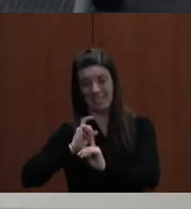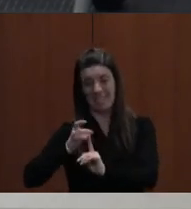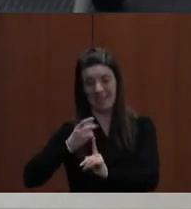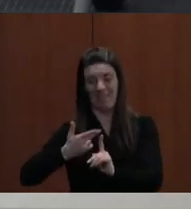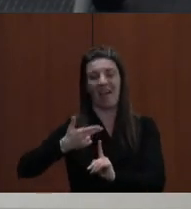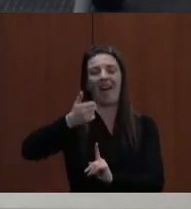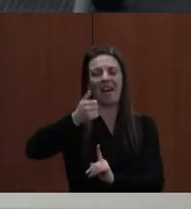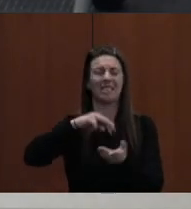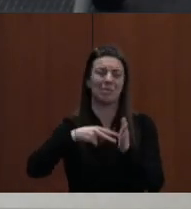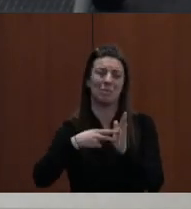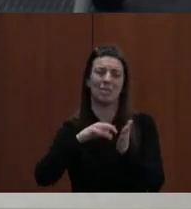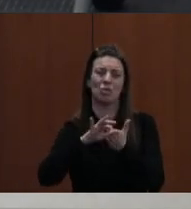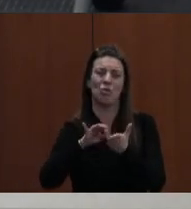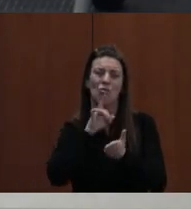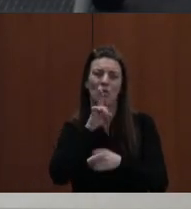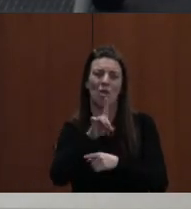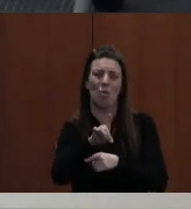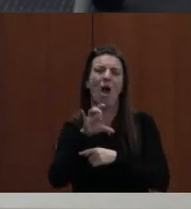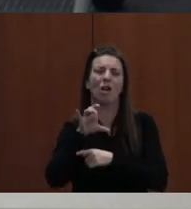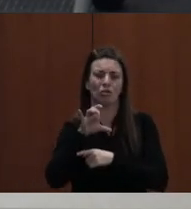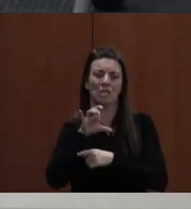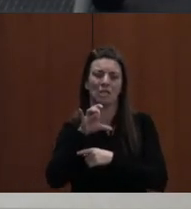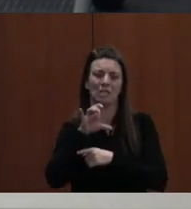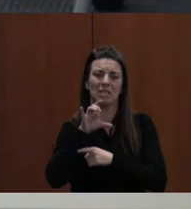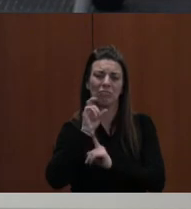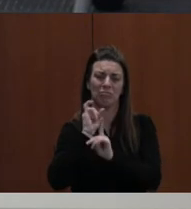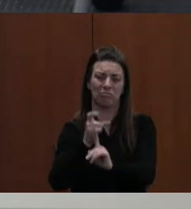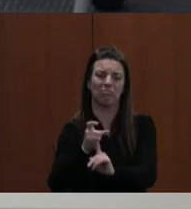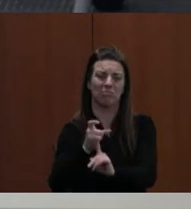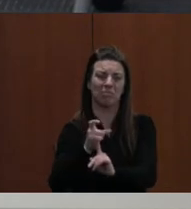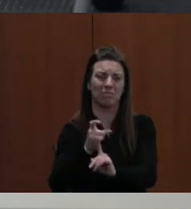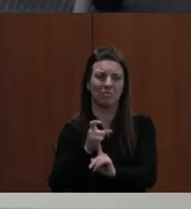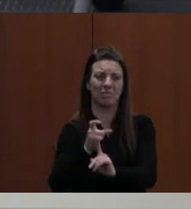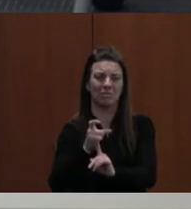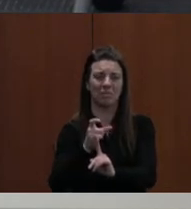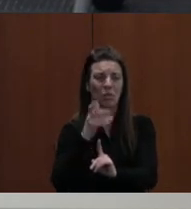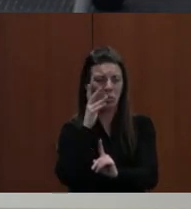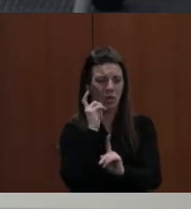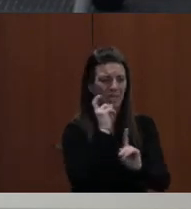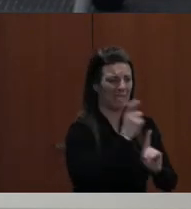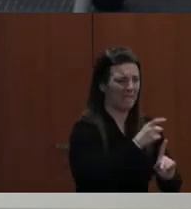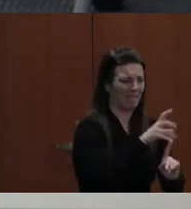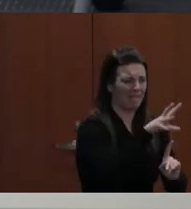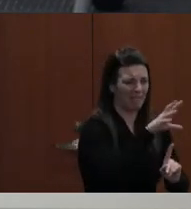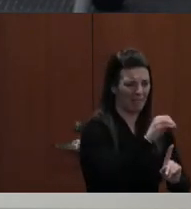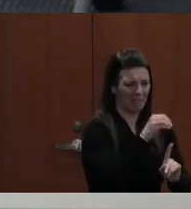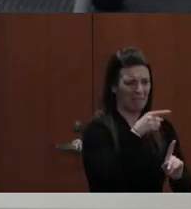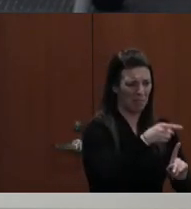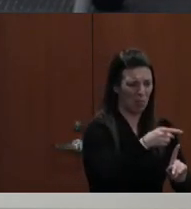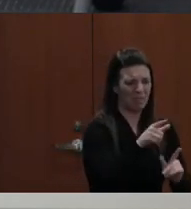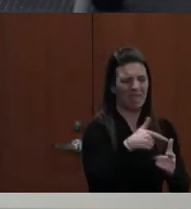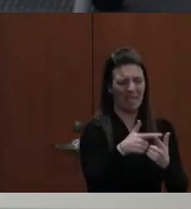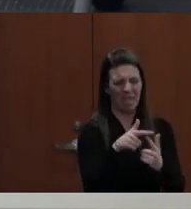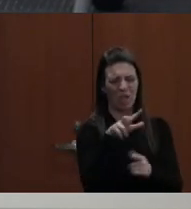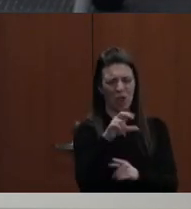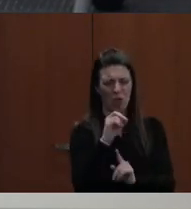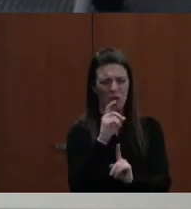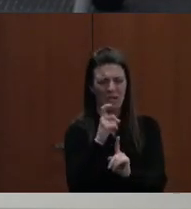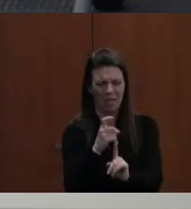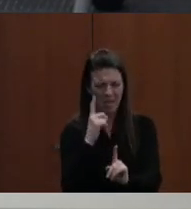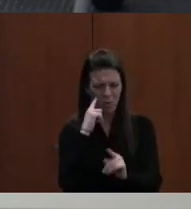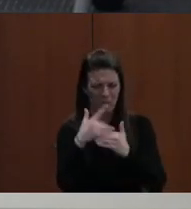would be 100. Okay. He would have gotten 100. He would have gotten the 50 points, and then 30 for the technical and 20 for the,